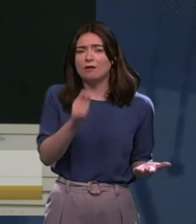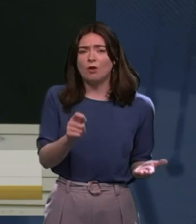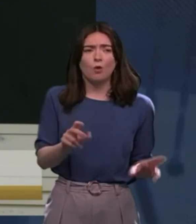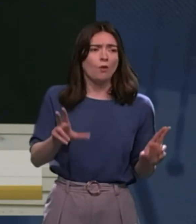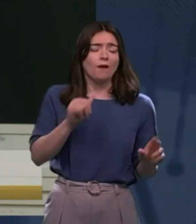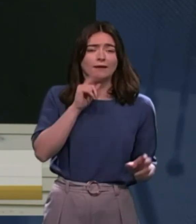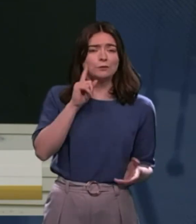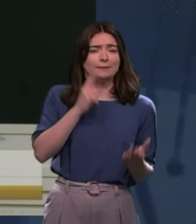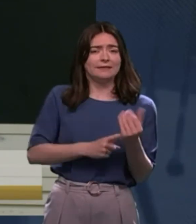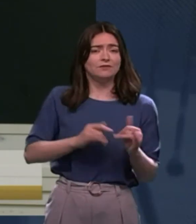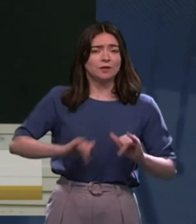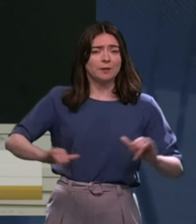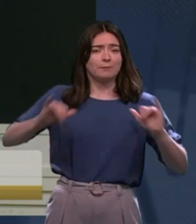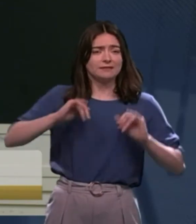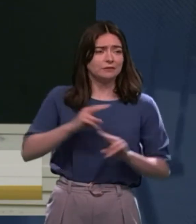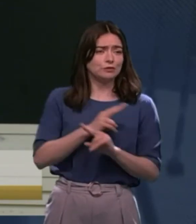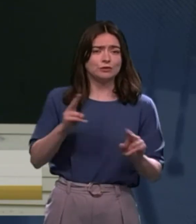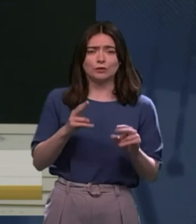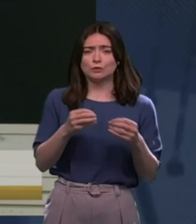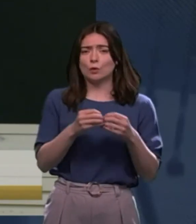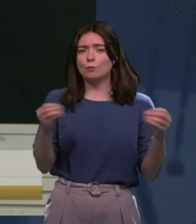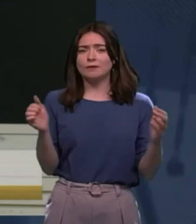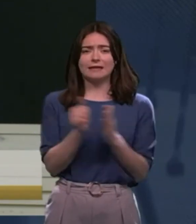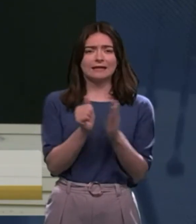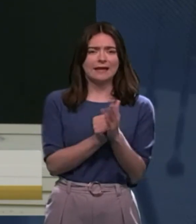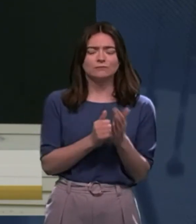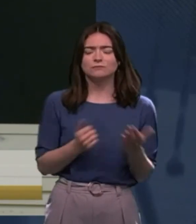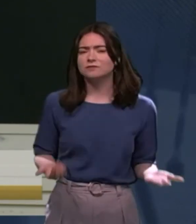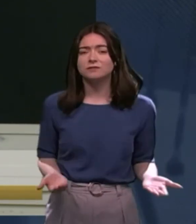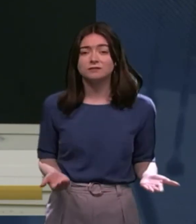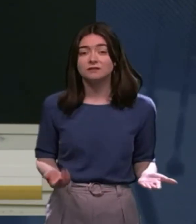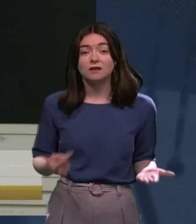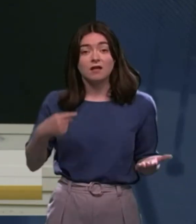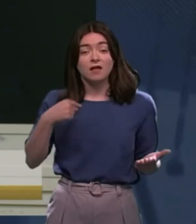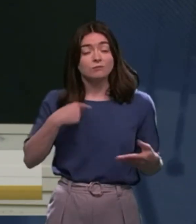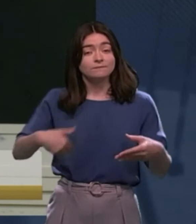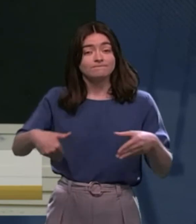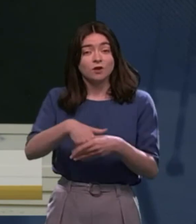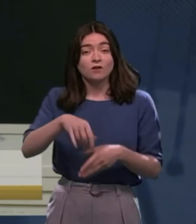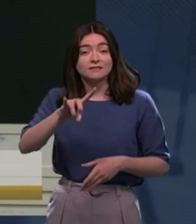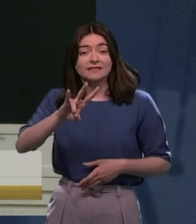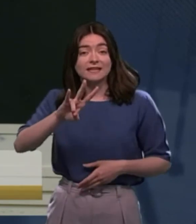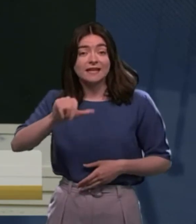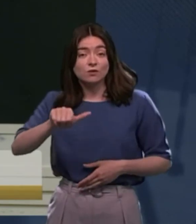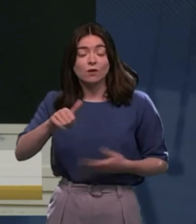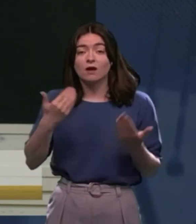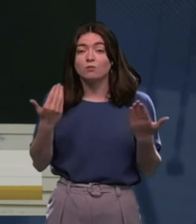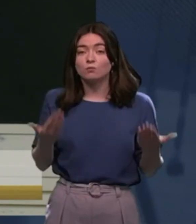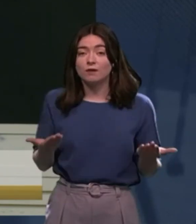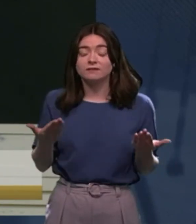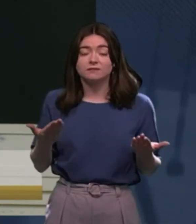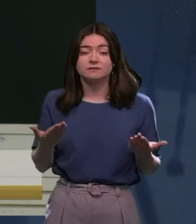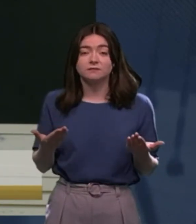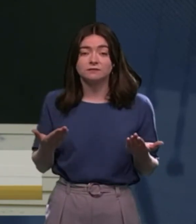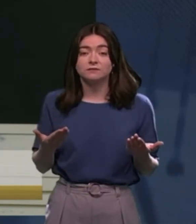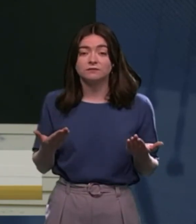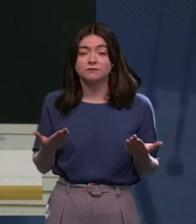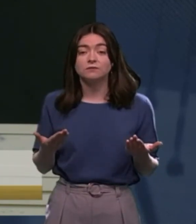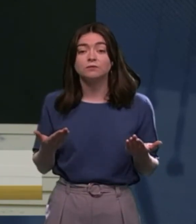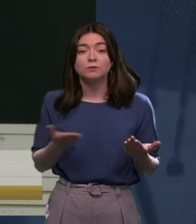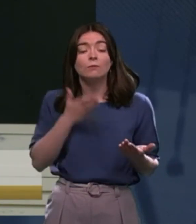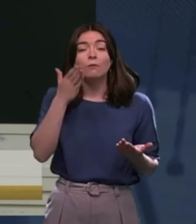believe your capacity, so you're not getting an account. I was part of HICOR, where we brought in, we went into the disability people,